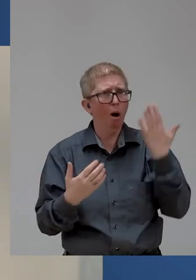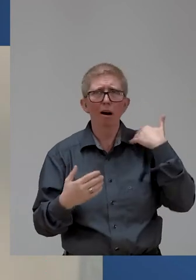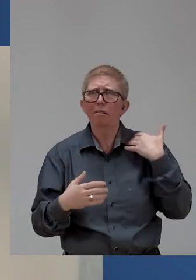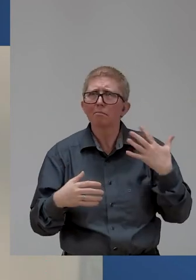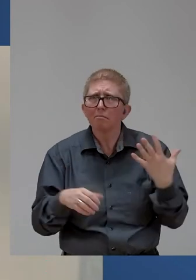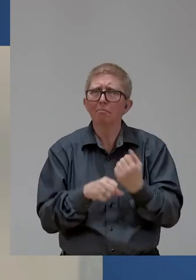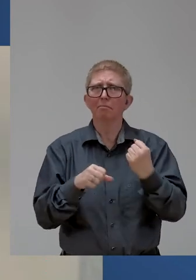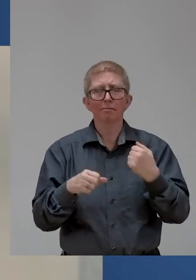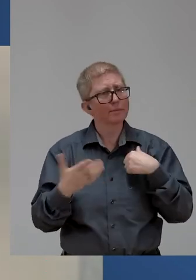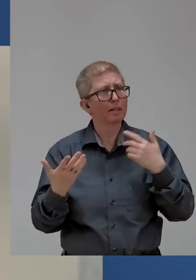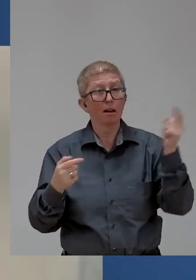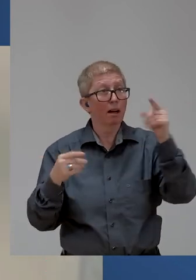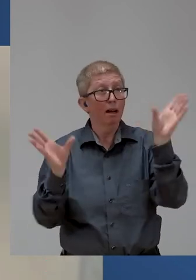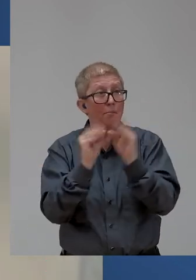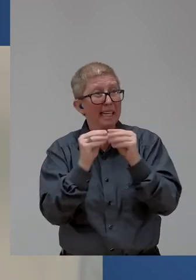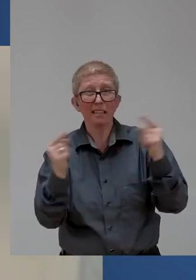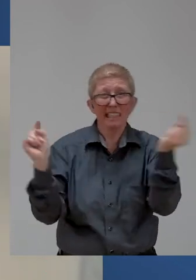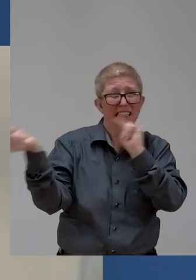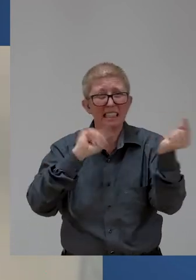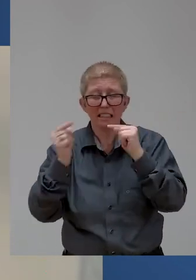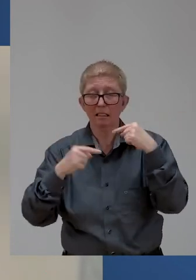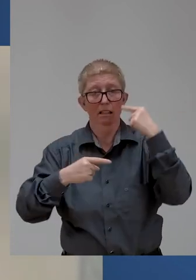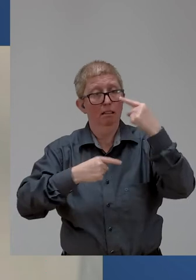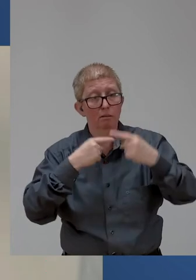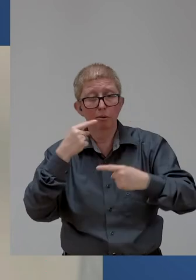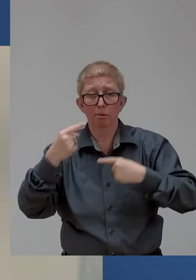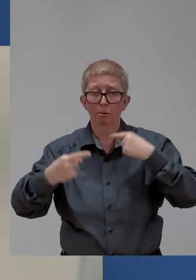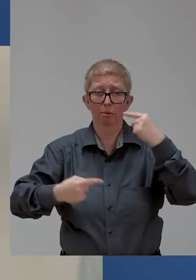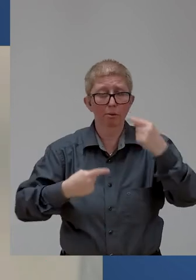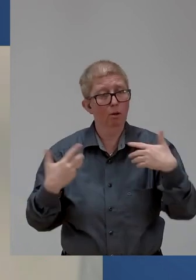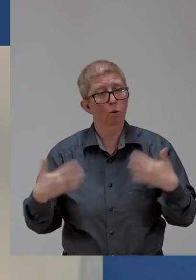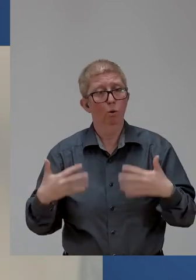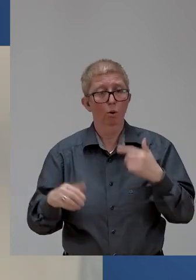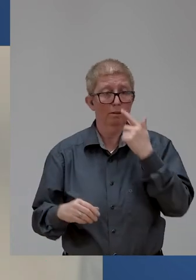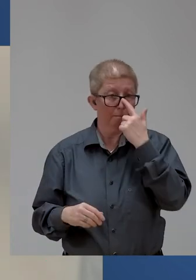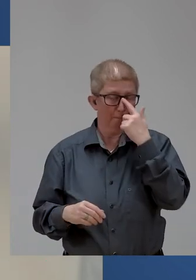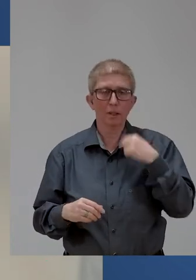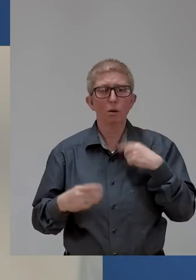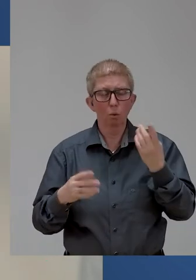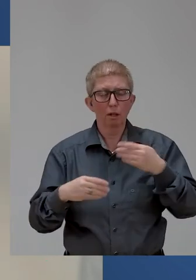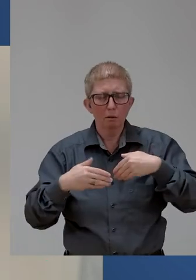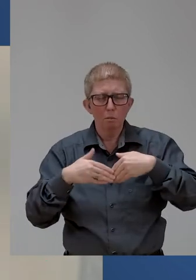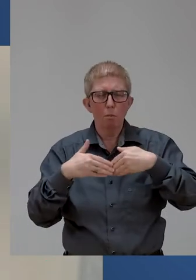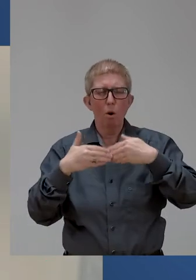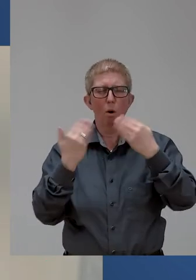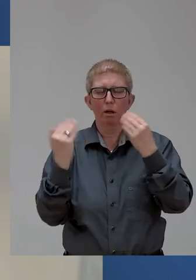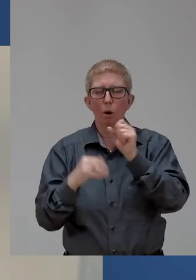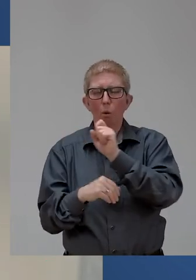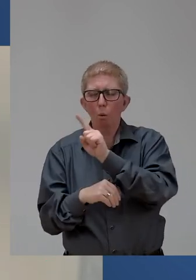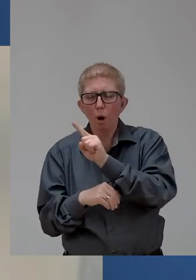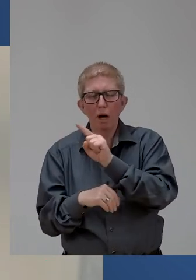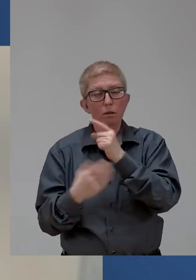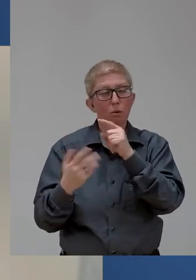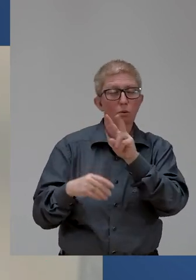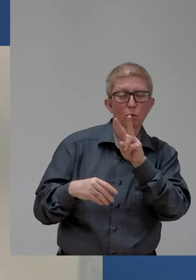Often, as I mentioned during our busy season, we're there until at least one or two in the morning, sometimes even through the night. I learned very